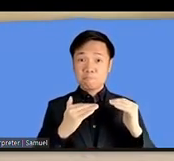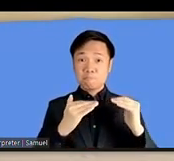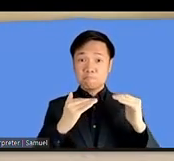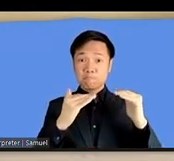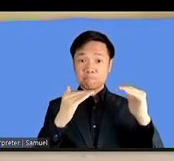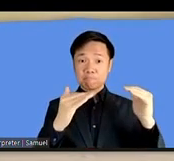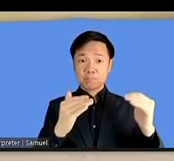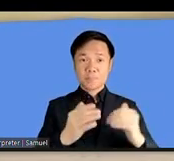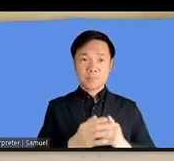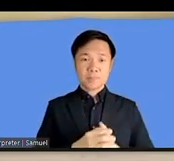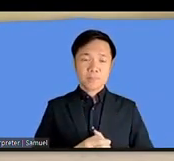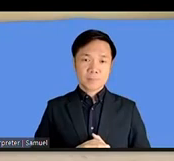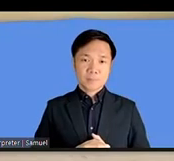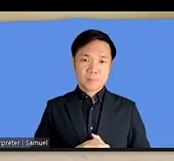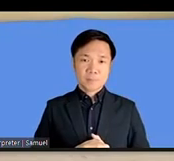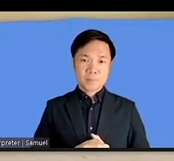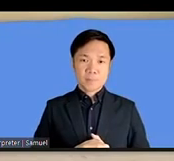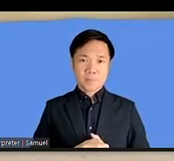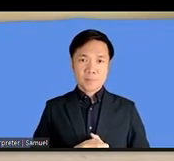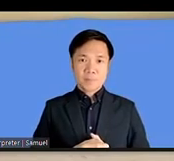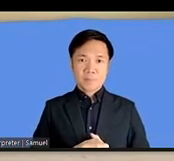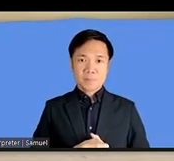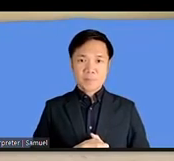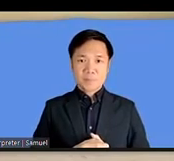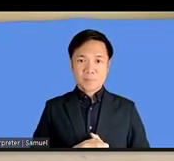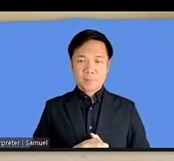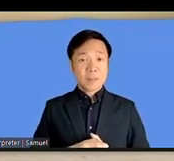we can do almost anything